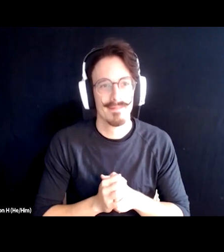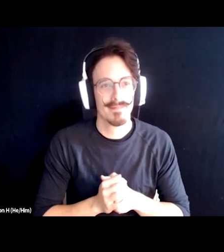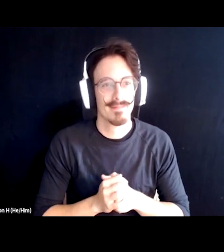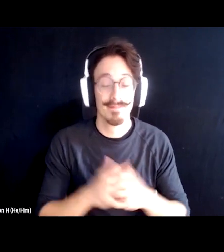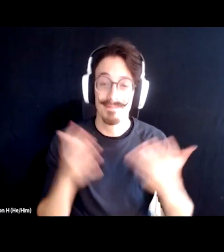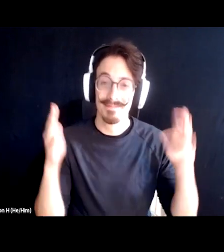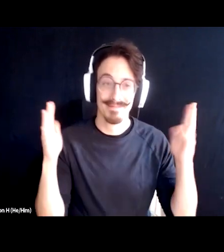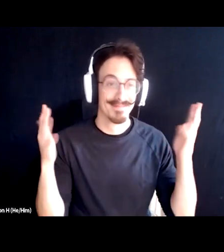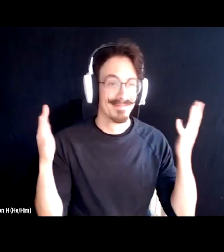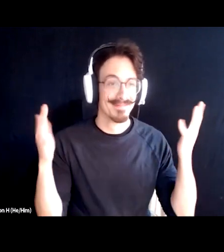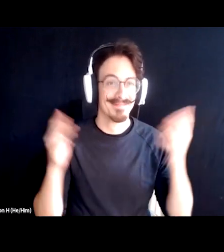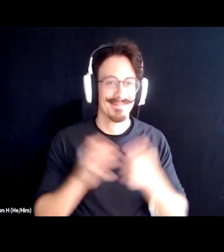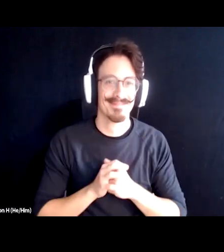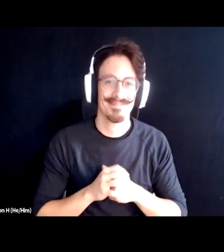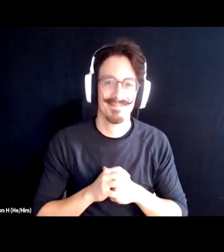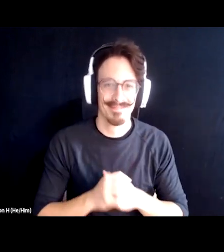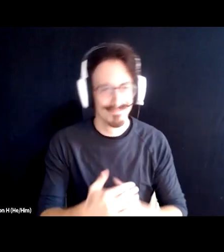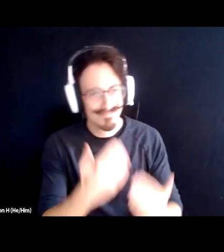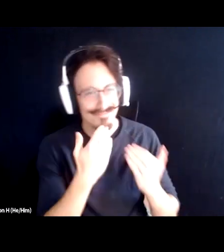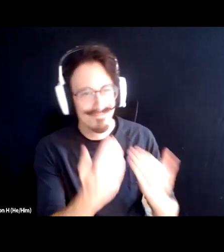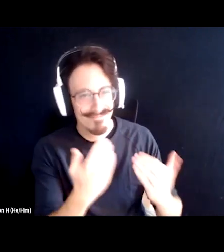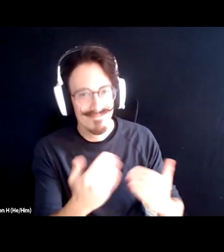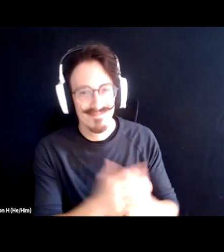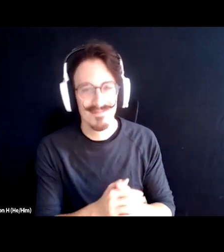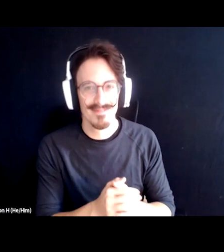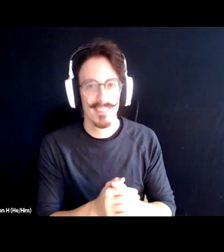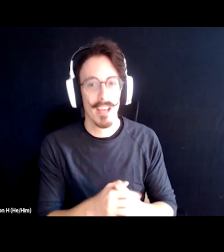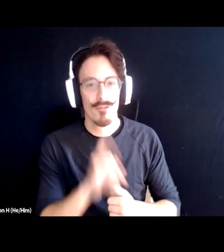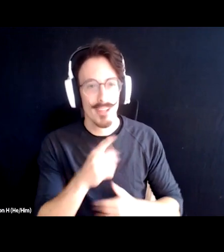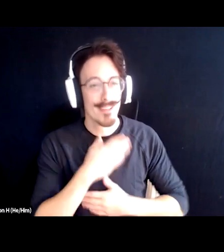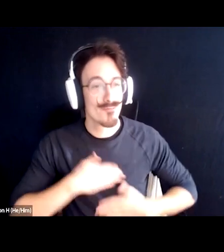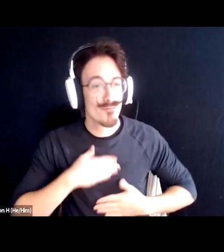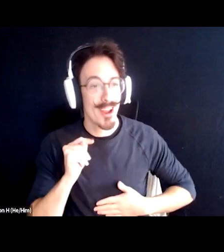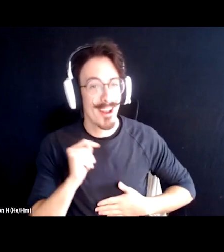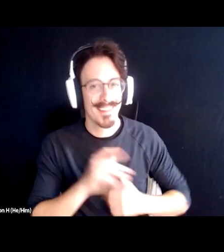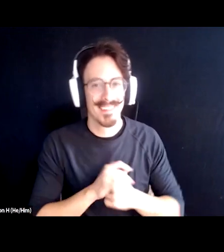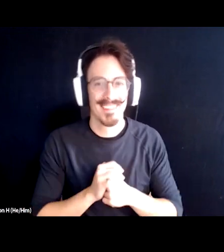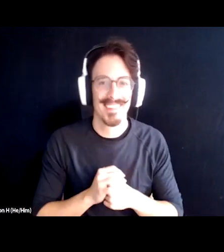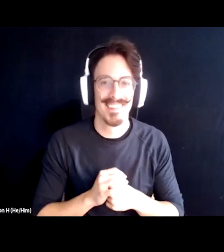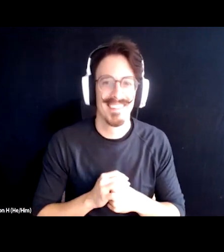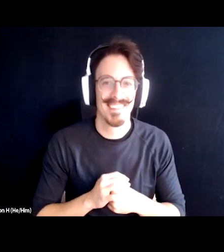yay awesome thanks very much gentlemen I appreciate it like a song to me Joe